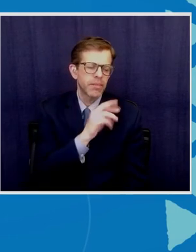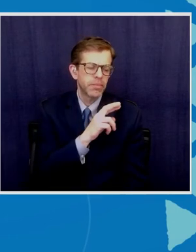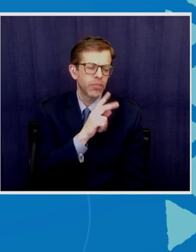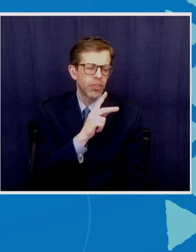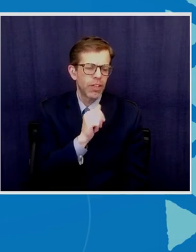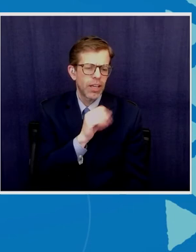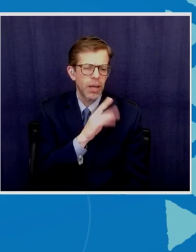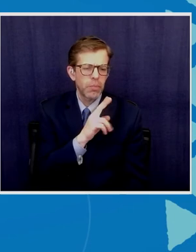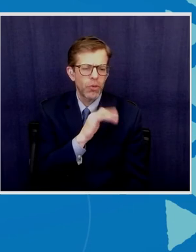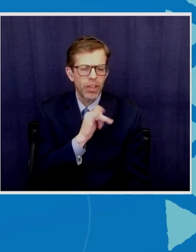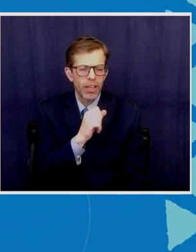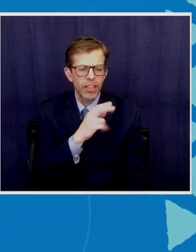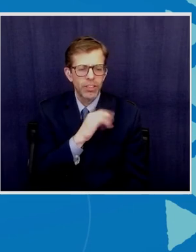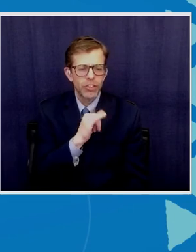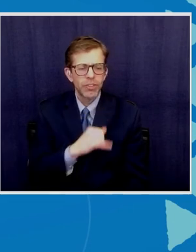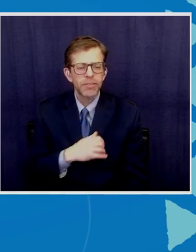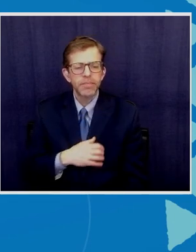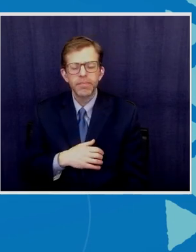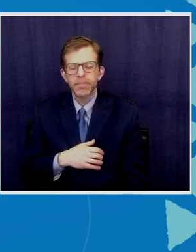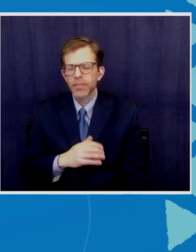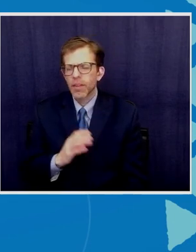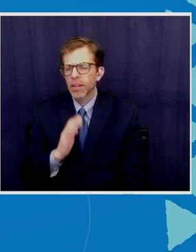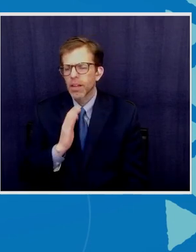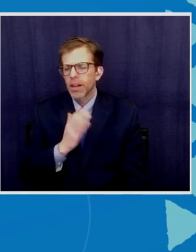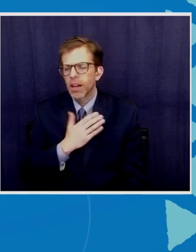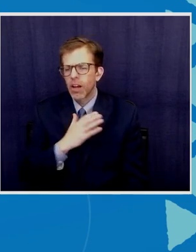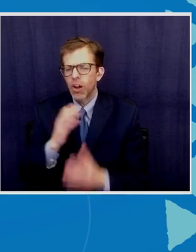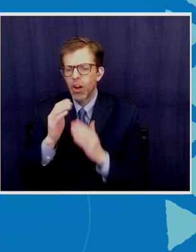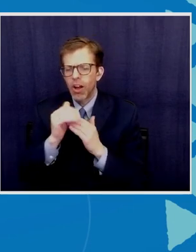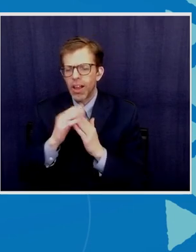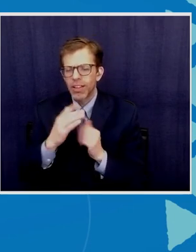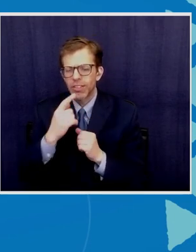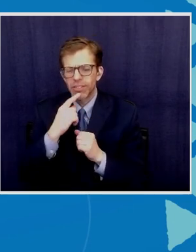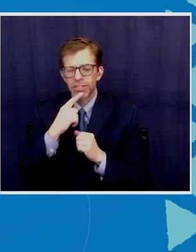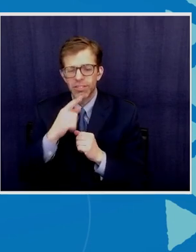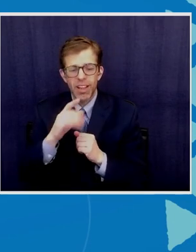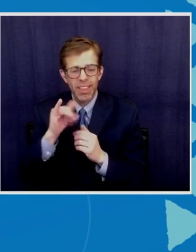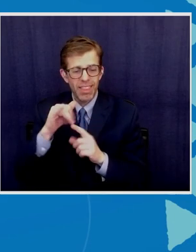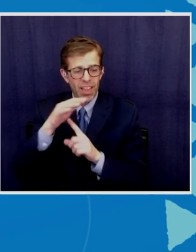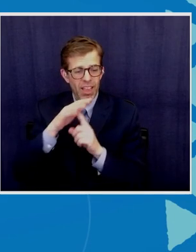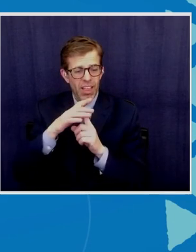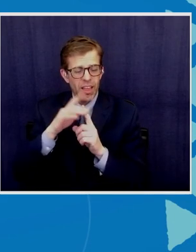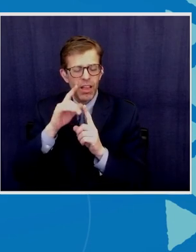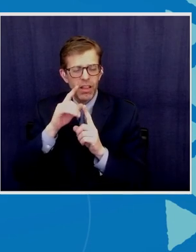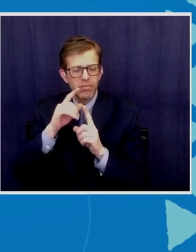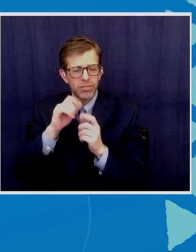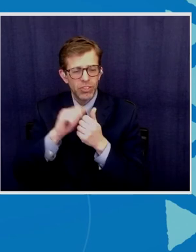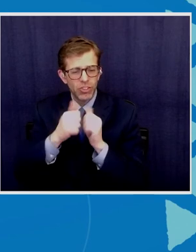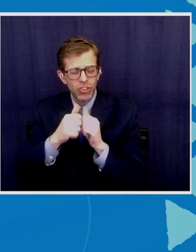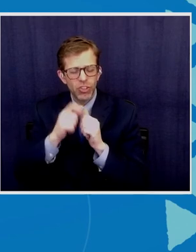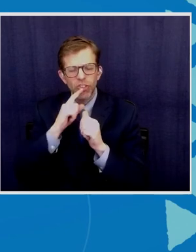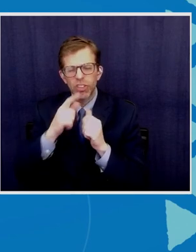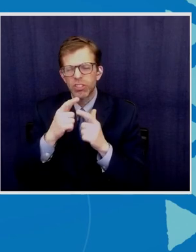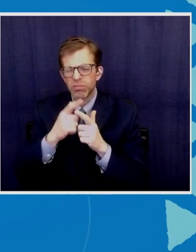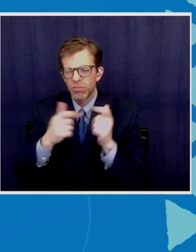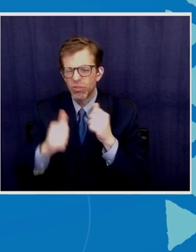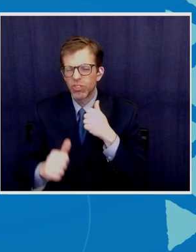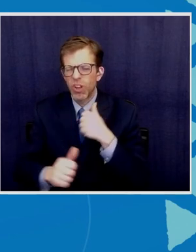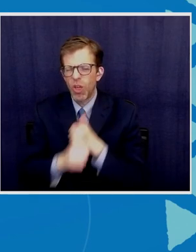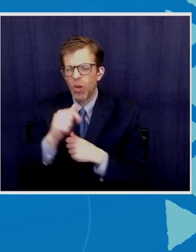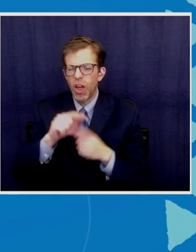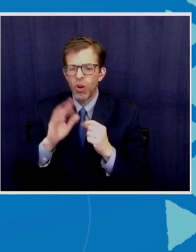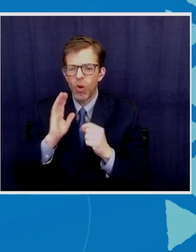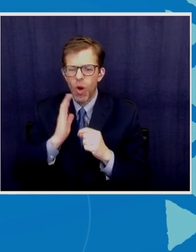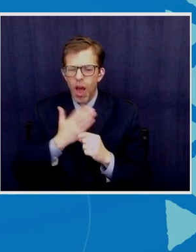stated that climate change is the single greatest threat to the security and well-being of our Pacific peoples. There's no